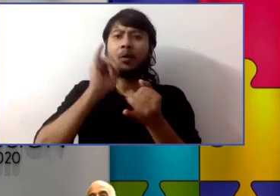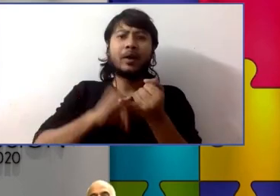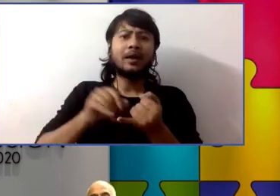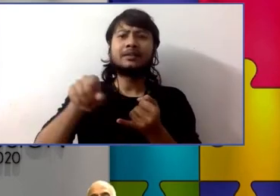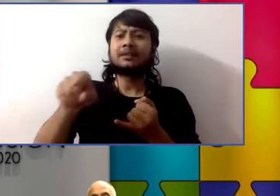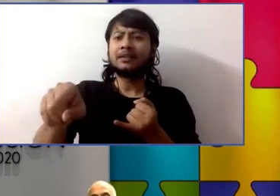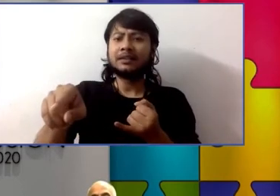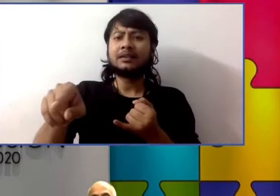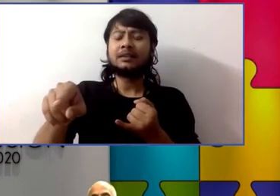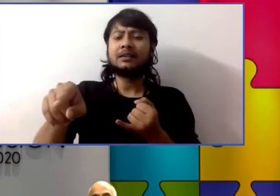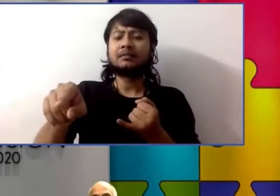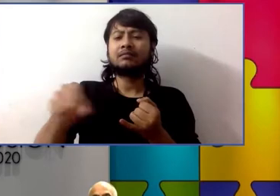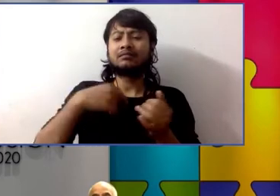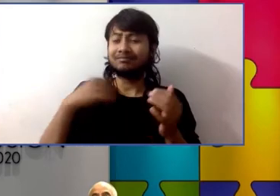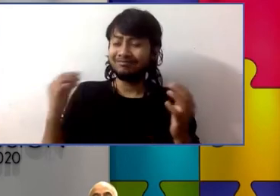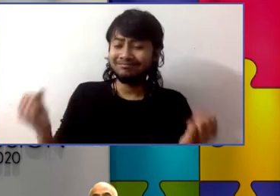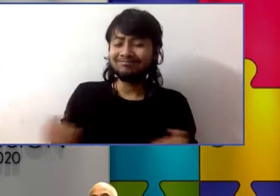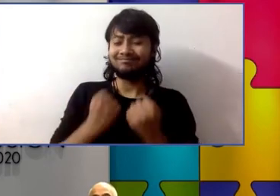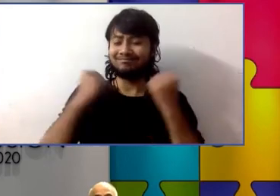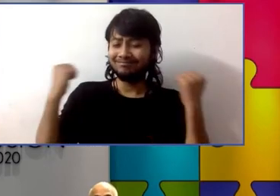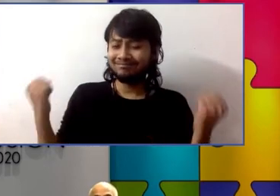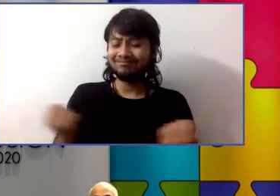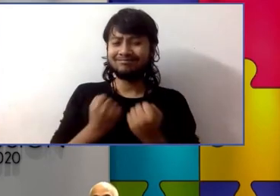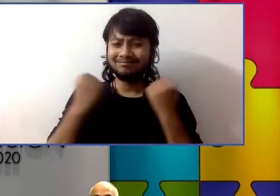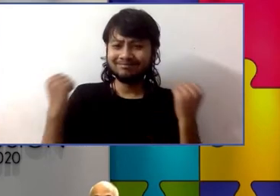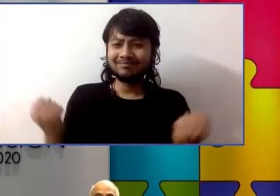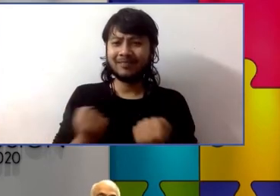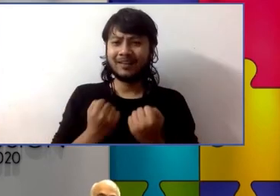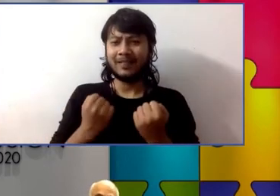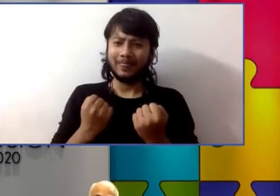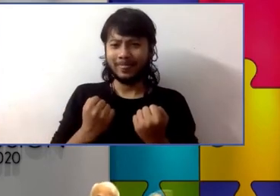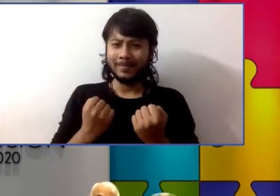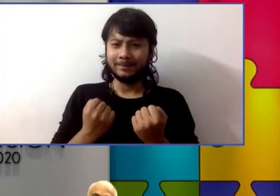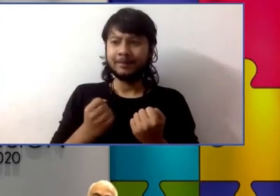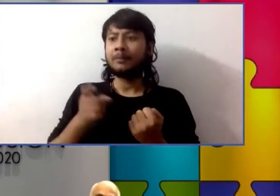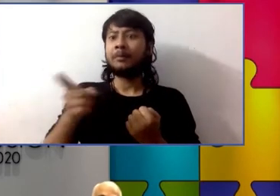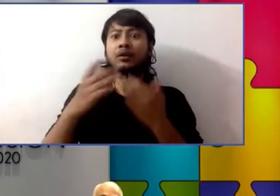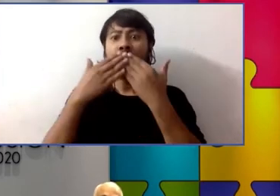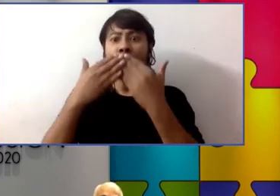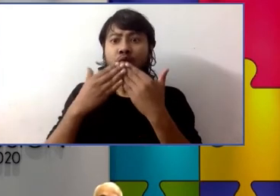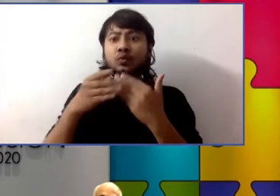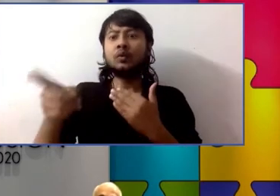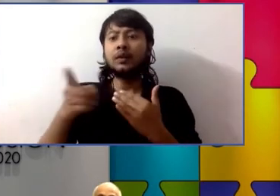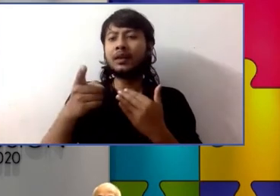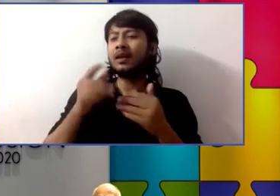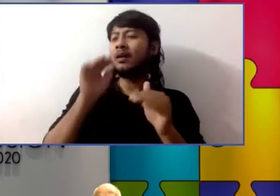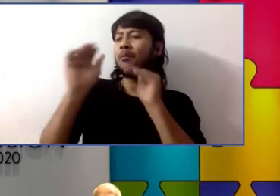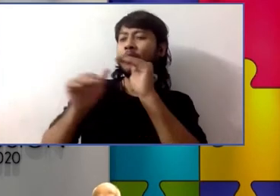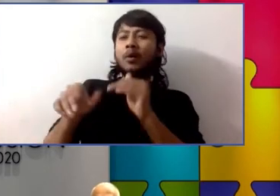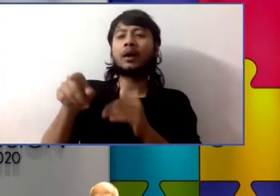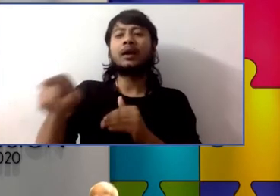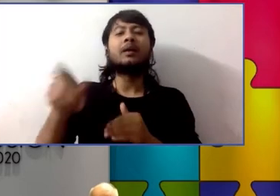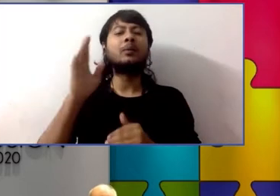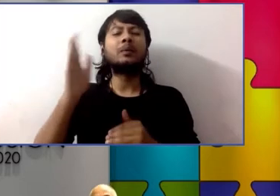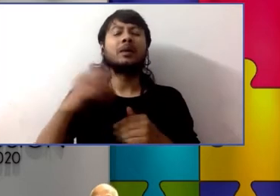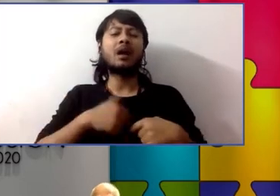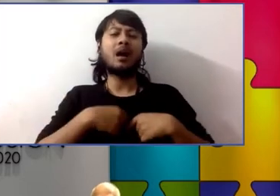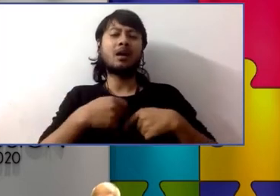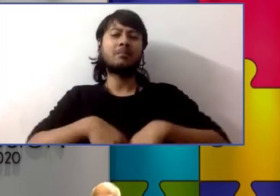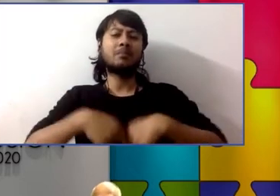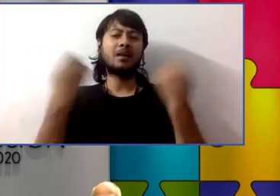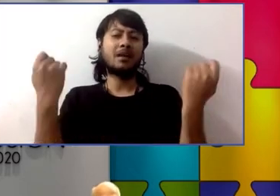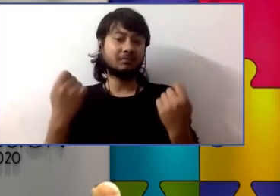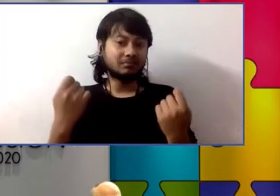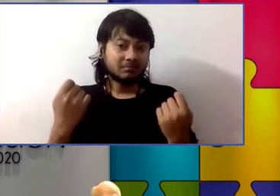belonged if he didn't have a place of belonging in his own school so Samuel thankfully always felt like he